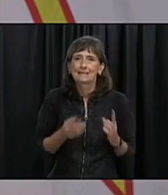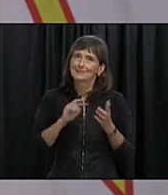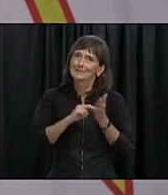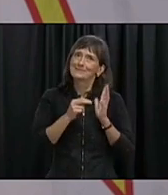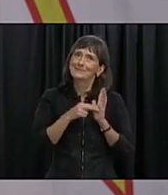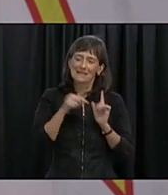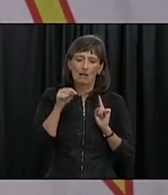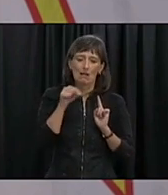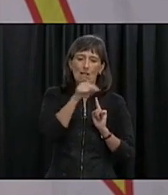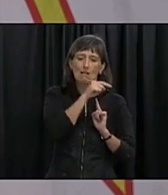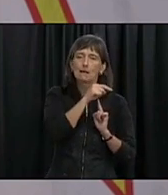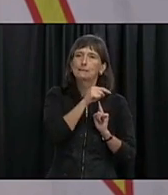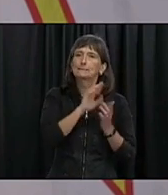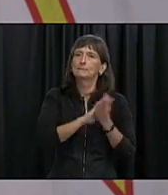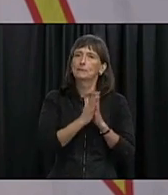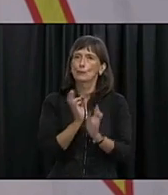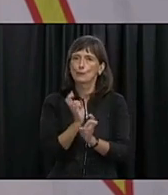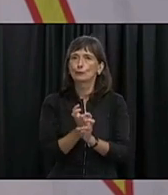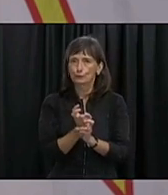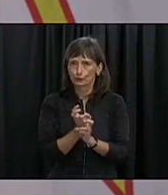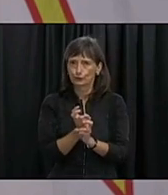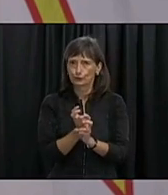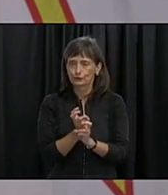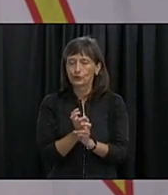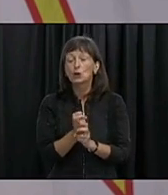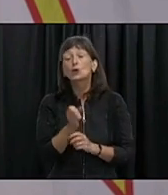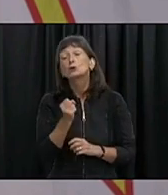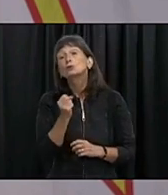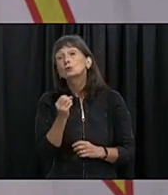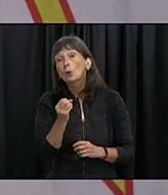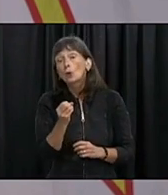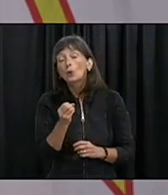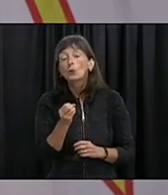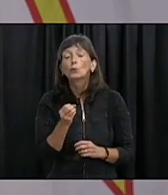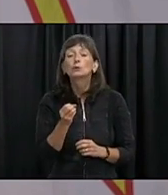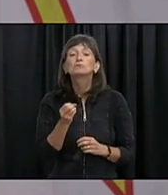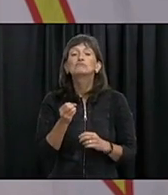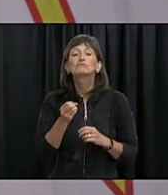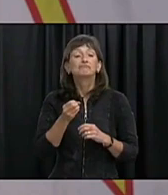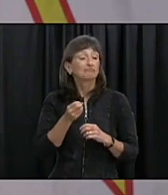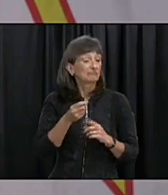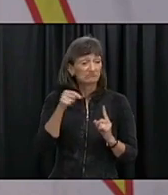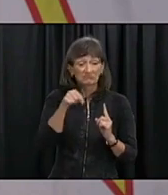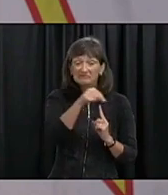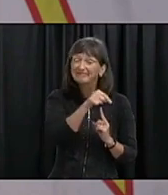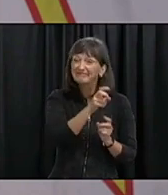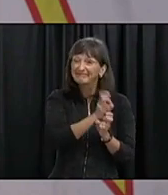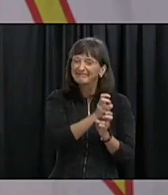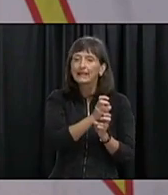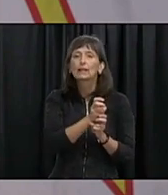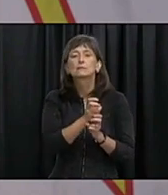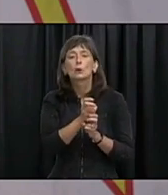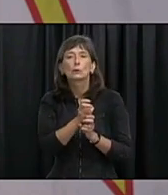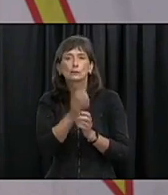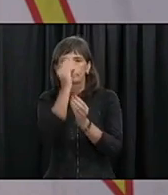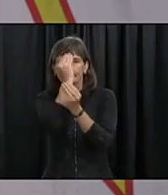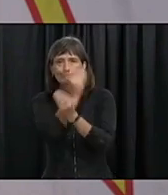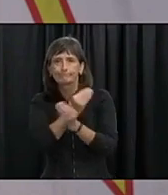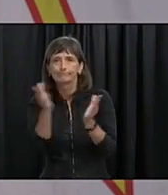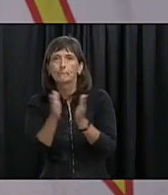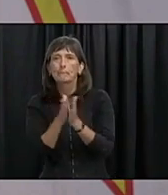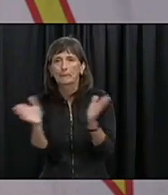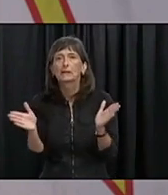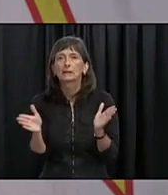tracing that we rely on. So instead what we do do is we send out a general public message,